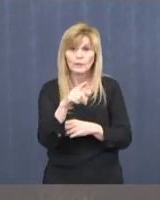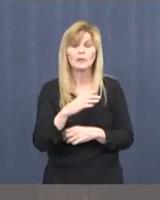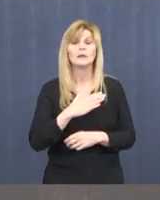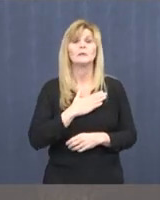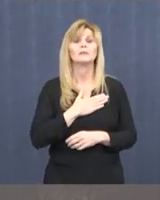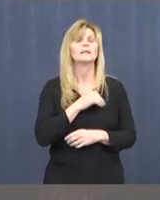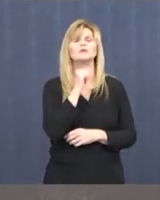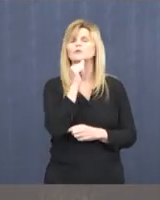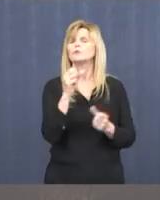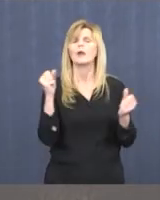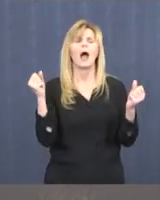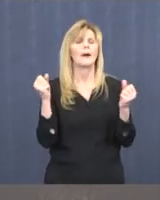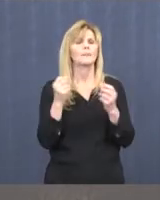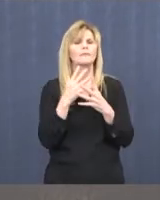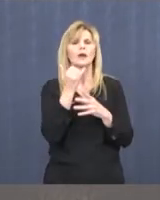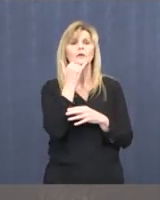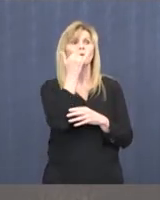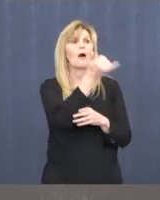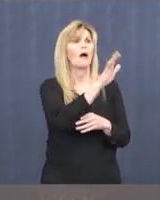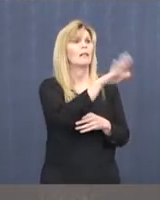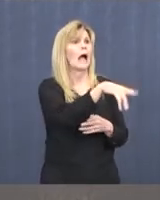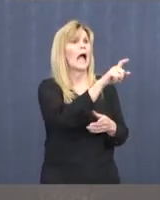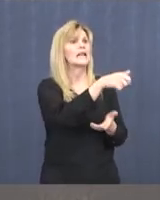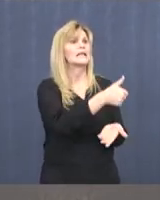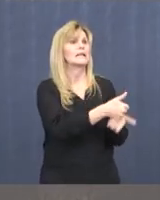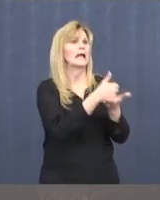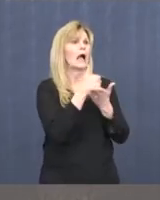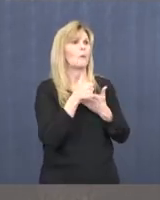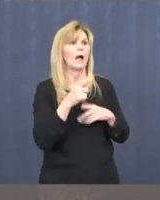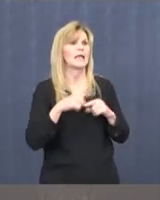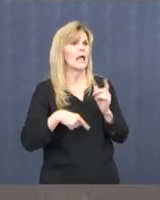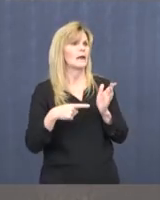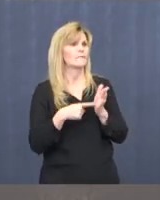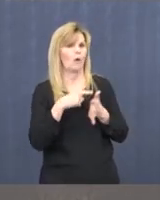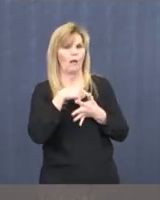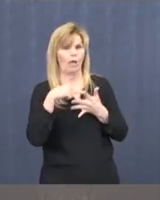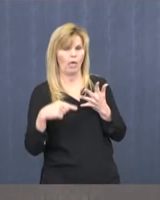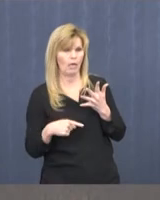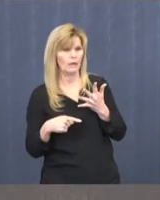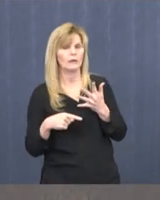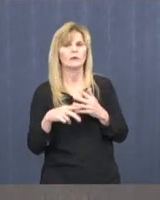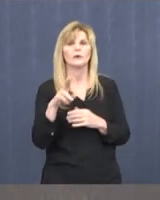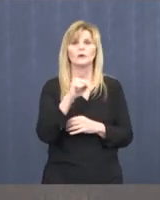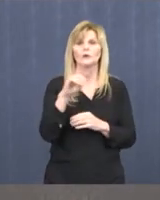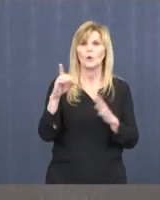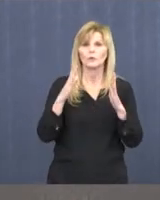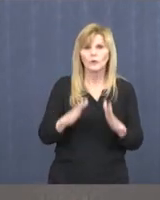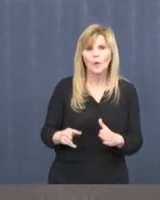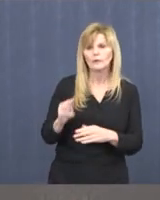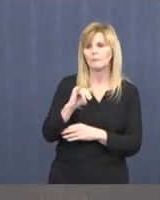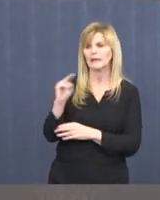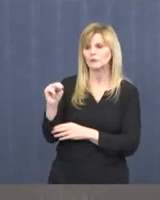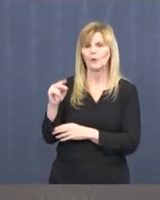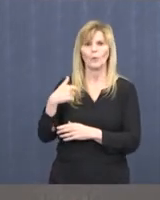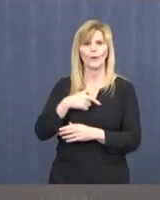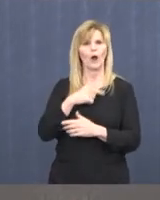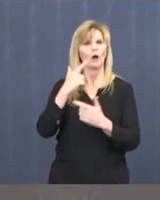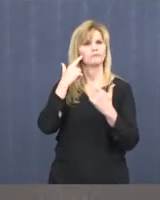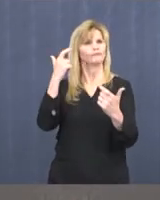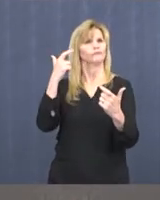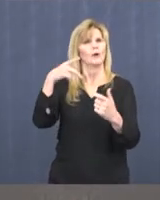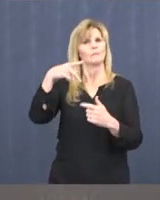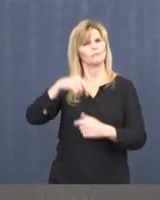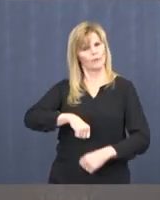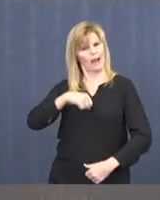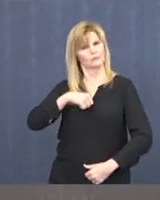not be afraid to call and ask for help. We're North Dakotans, as Mayor Dardis said. Minnesotans, we're proud. Now is not